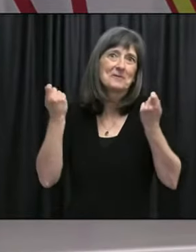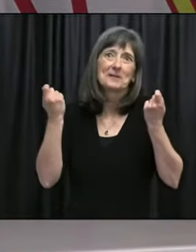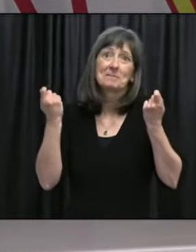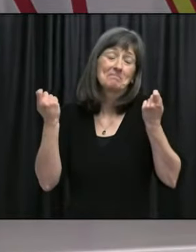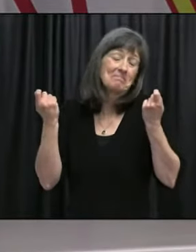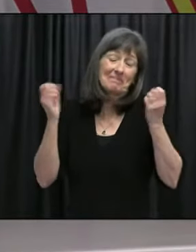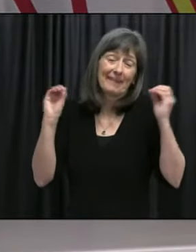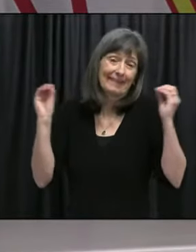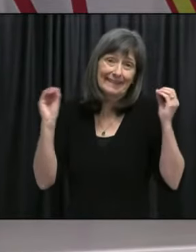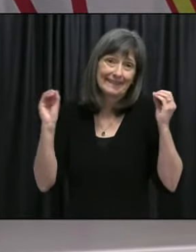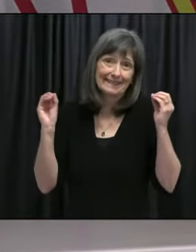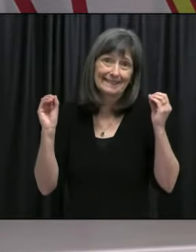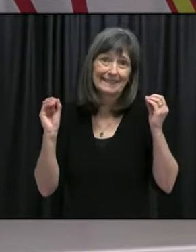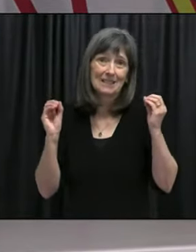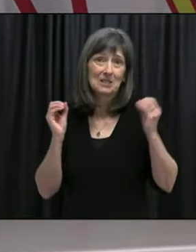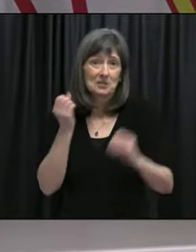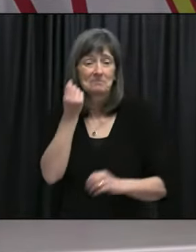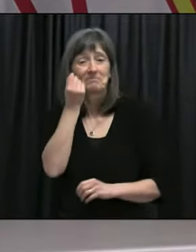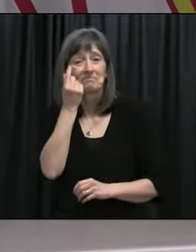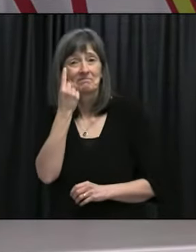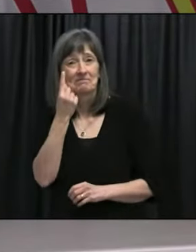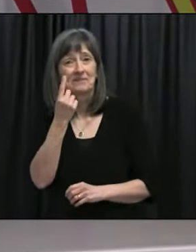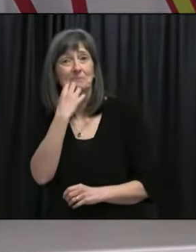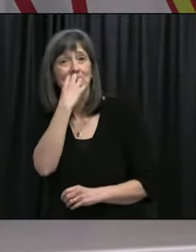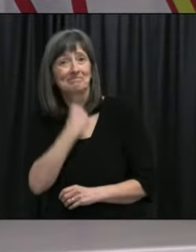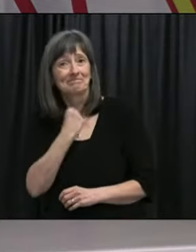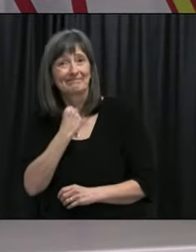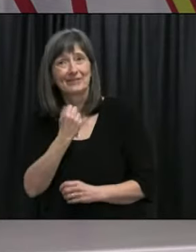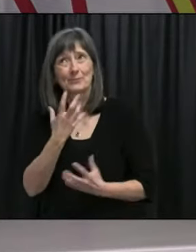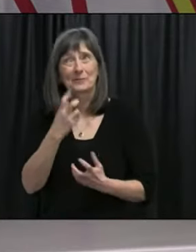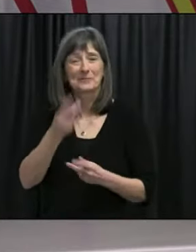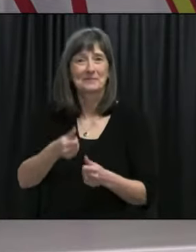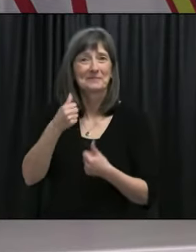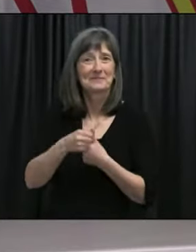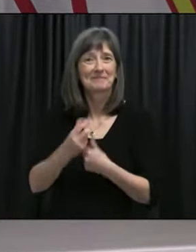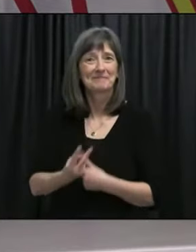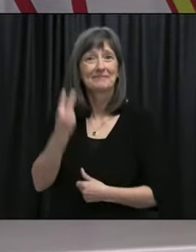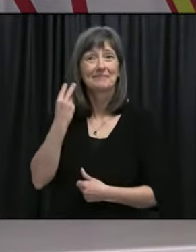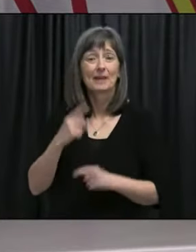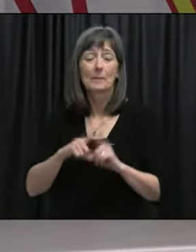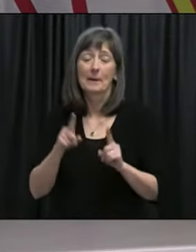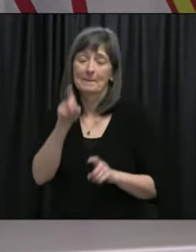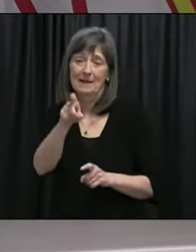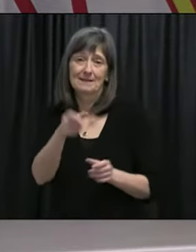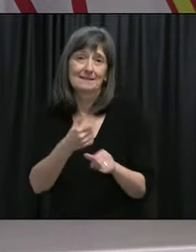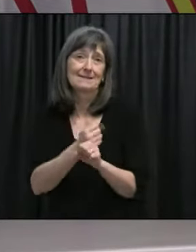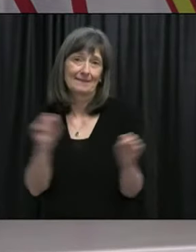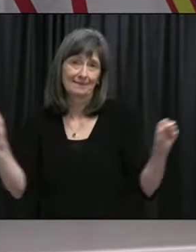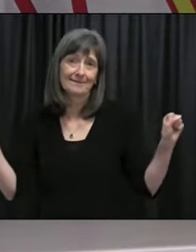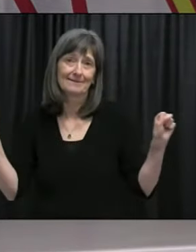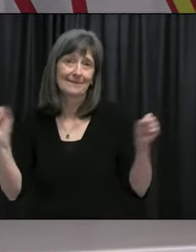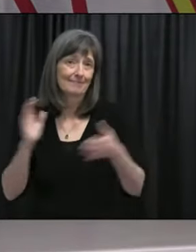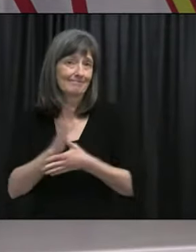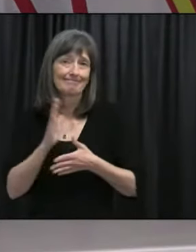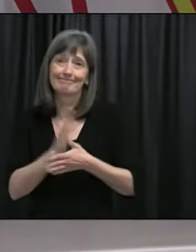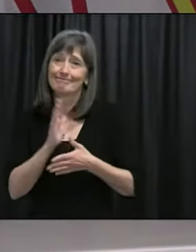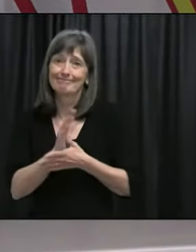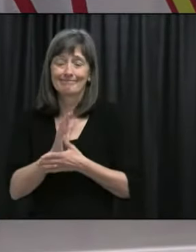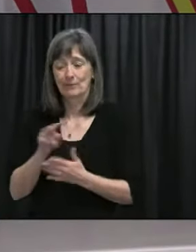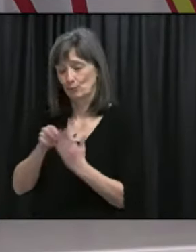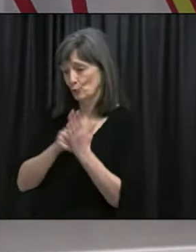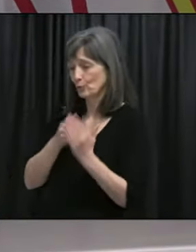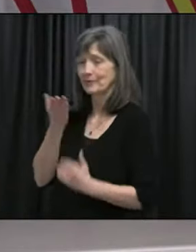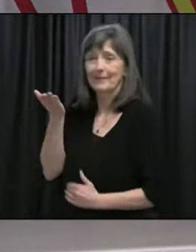prom. So, uh, you know, I understand the importance of that to people, but we have to do things safely and, uh, and the guidance is there.